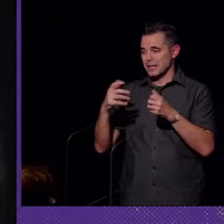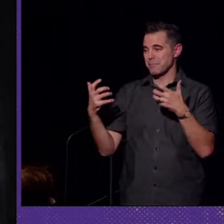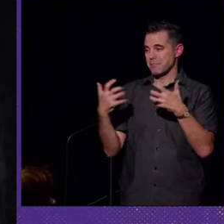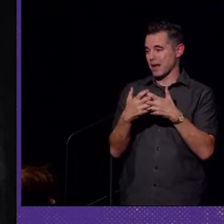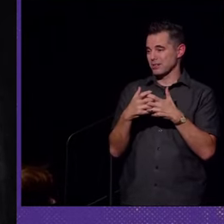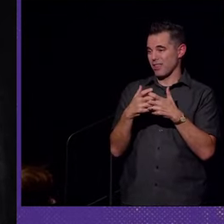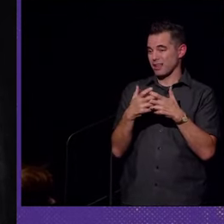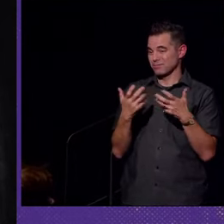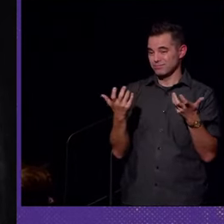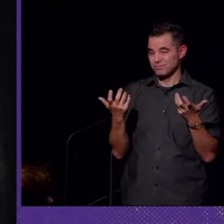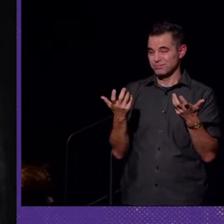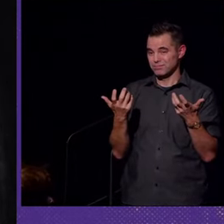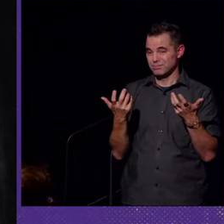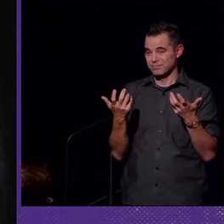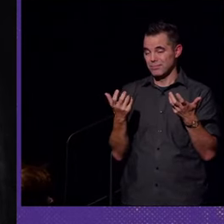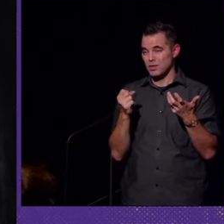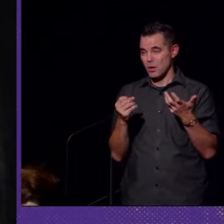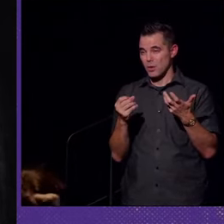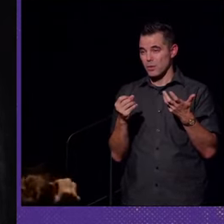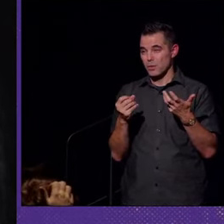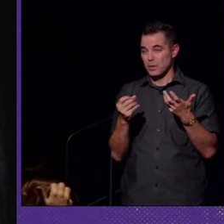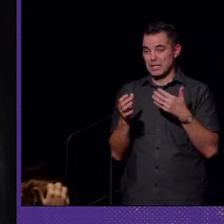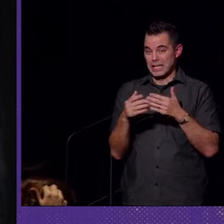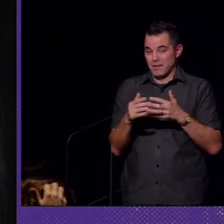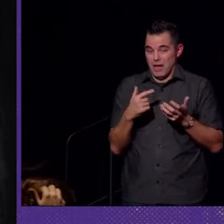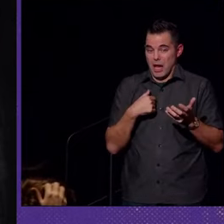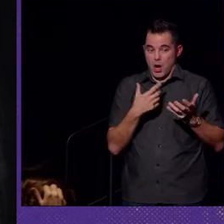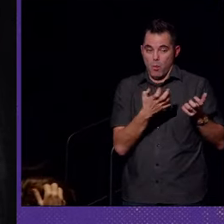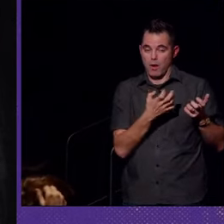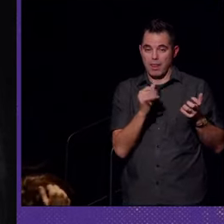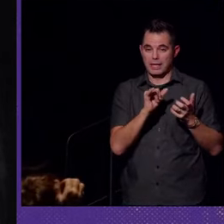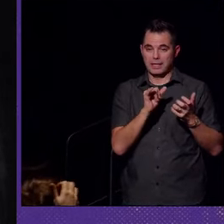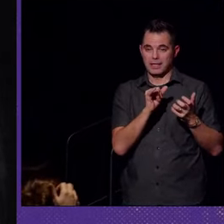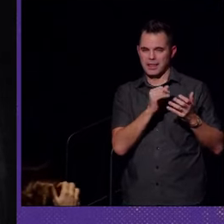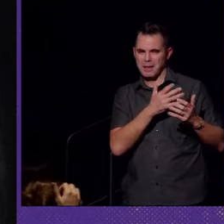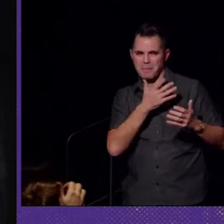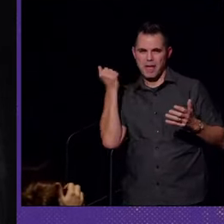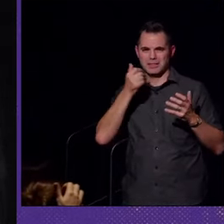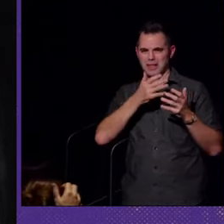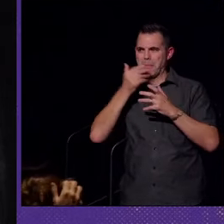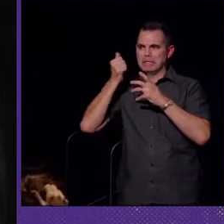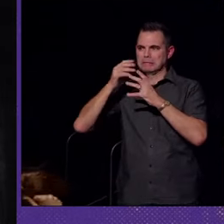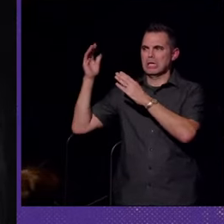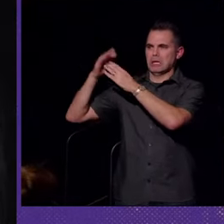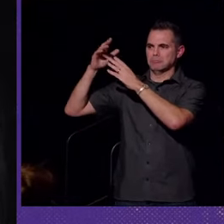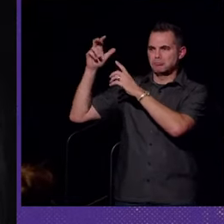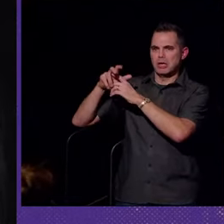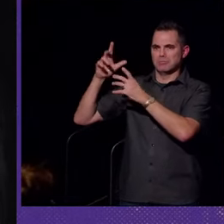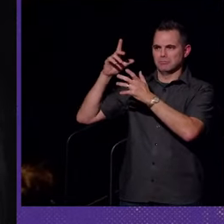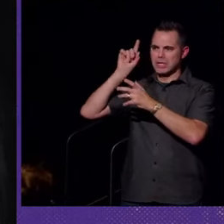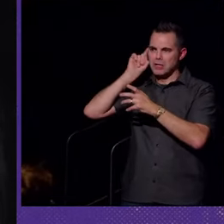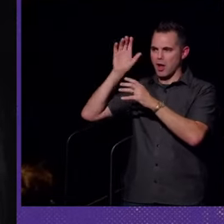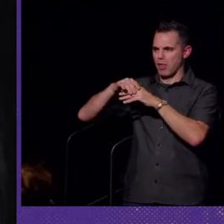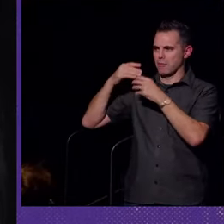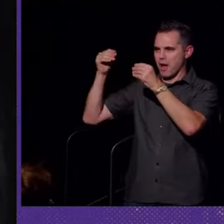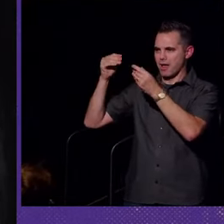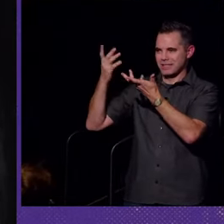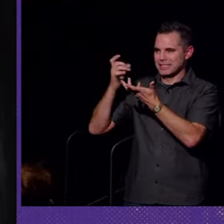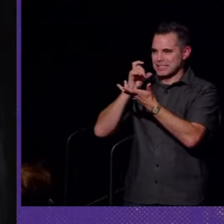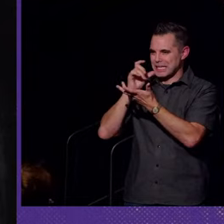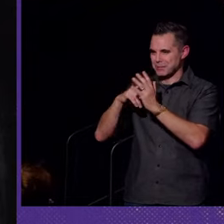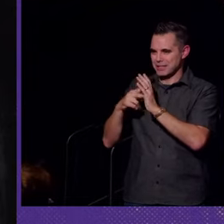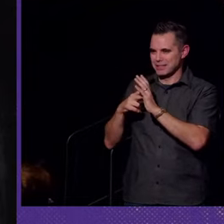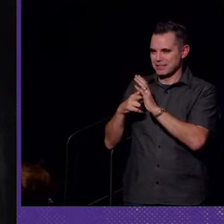match that. So, even if I wanted, like, the best of the best hearing aids on the market, it doesn't